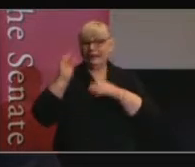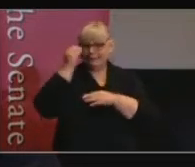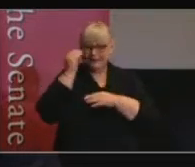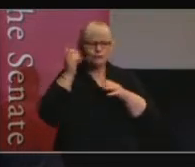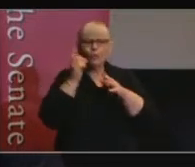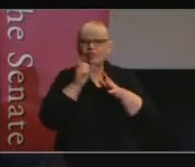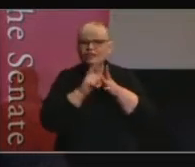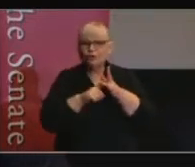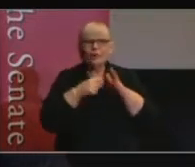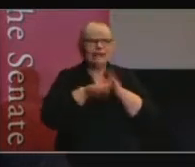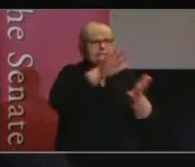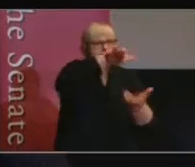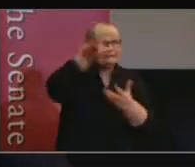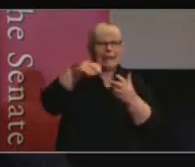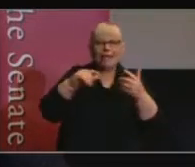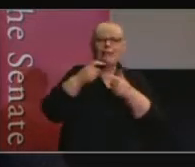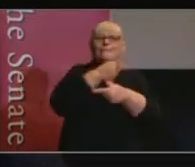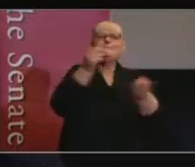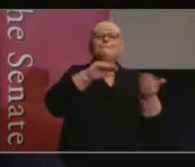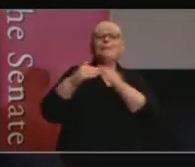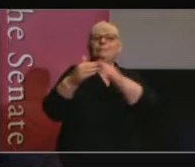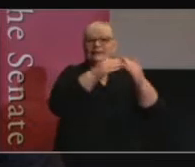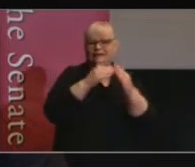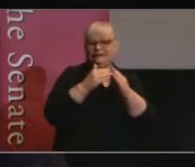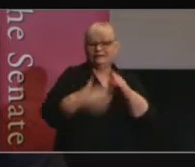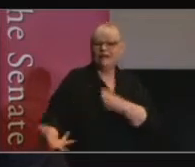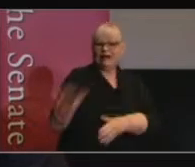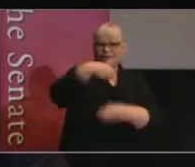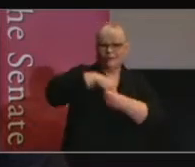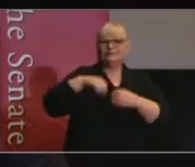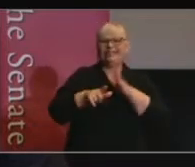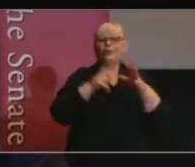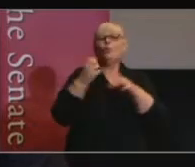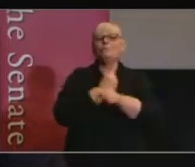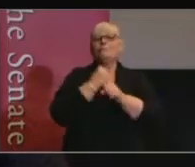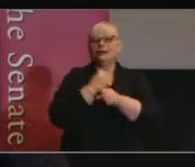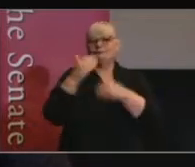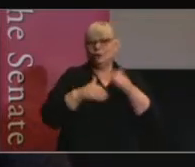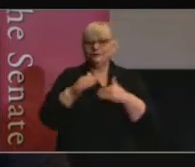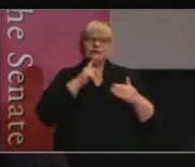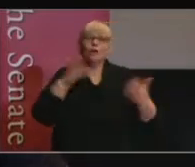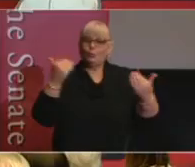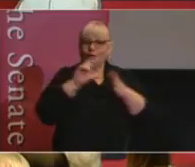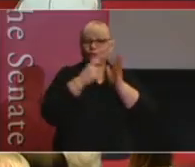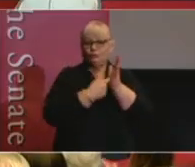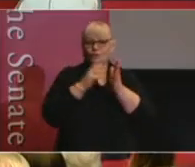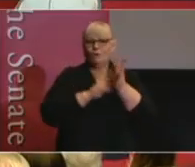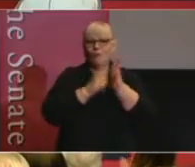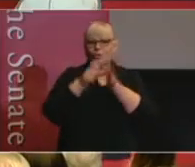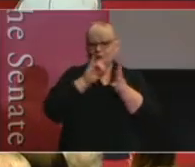public engagement in the lawmaking process. Would you please join me in welcoming Dr Moulds?